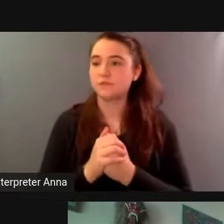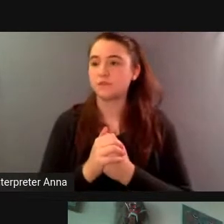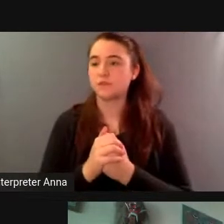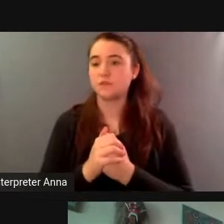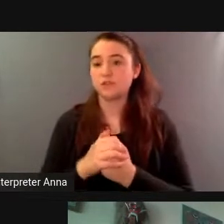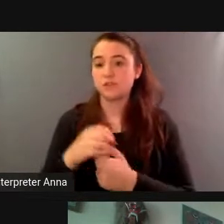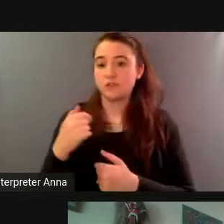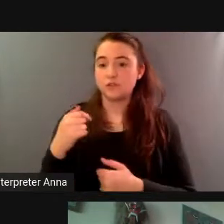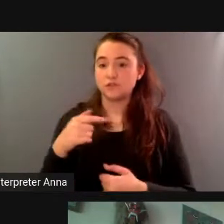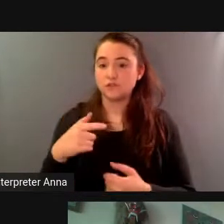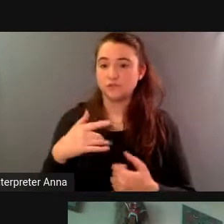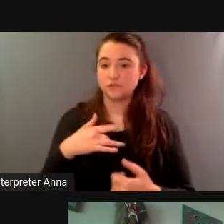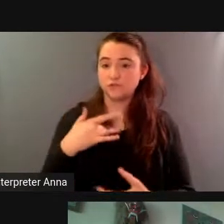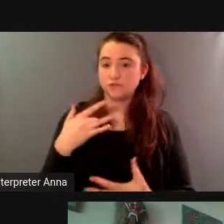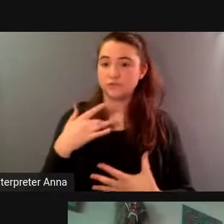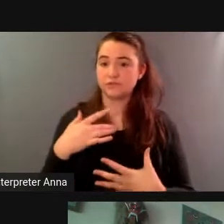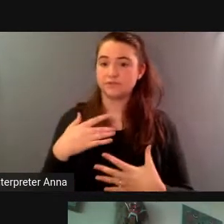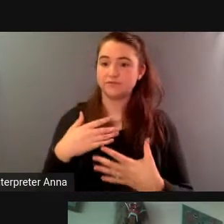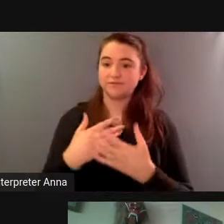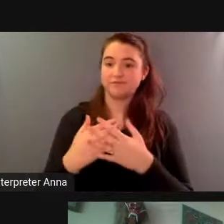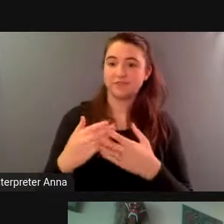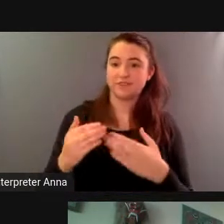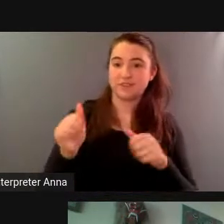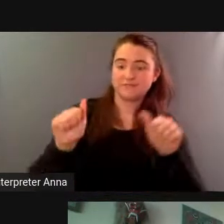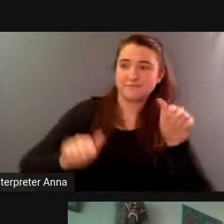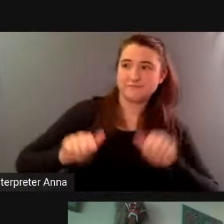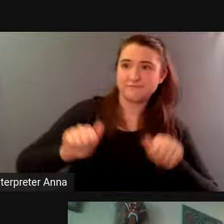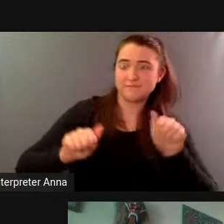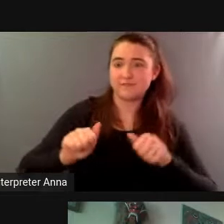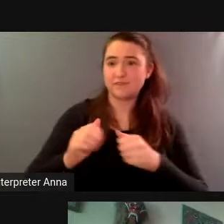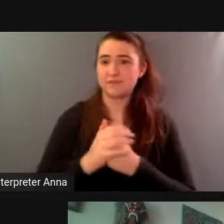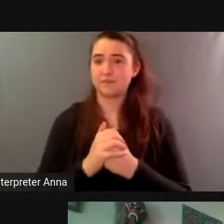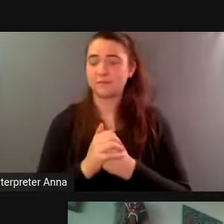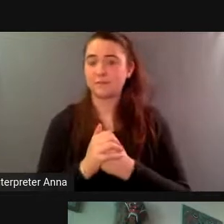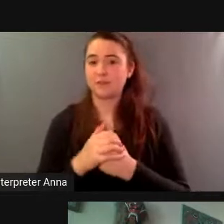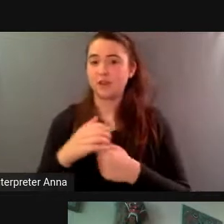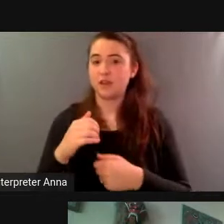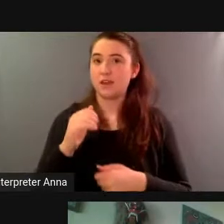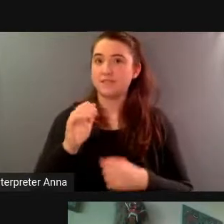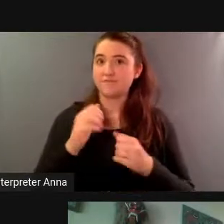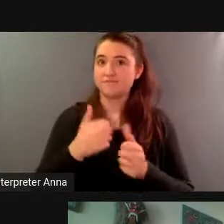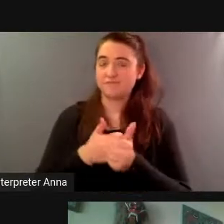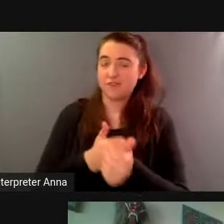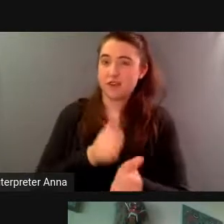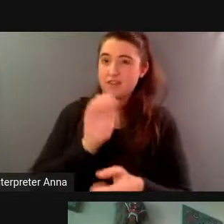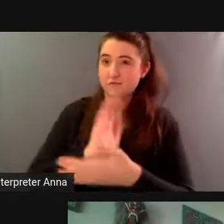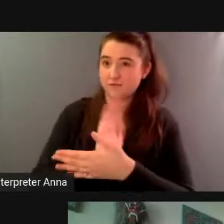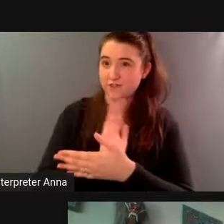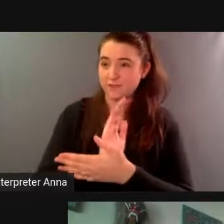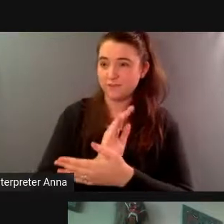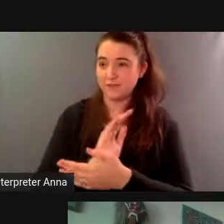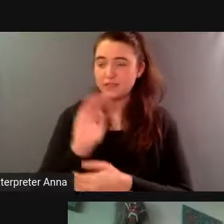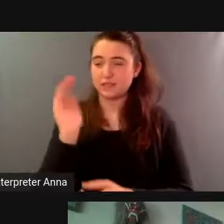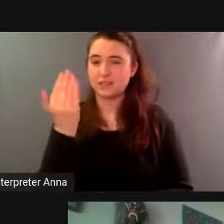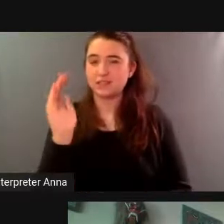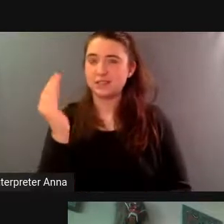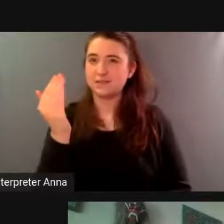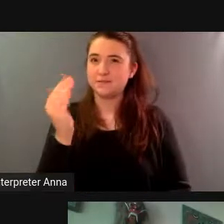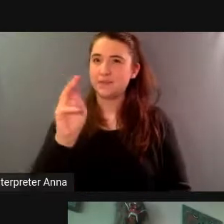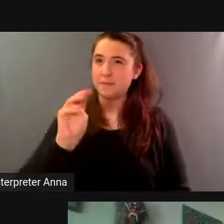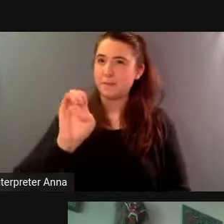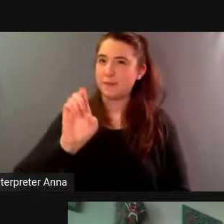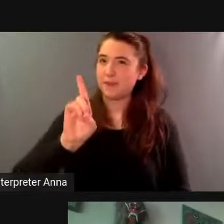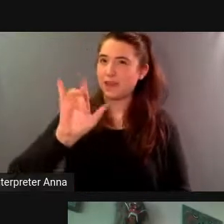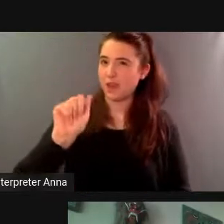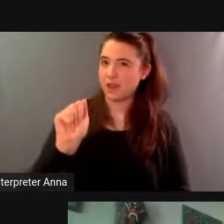reservations about participating in this project because at least based on the film it seemed as though the media coverage of what you